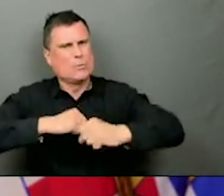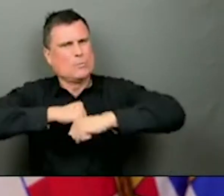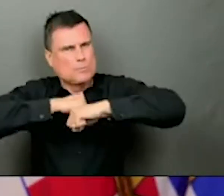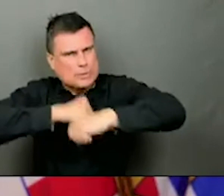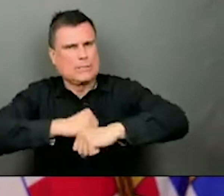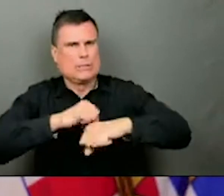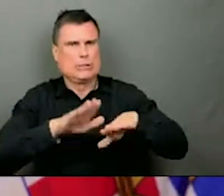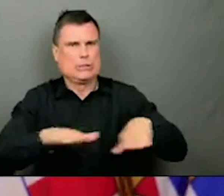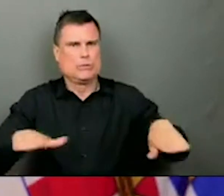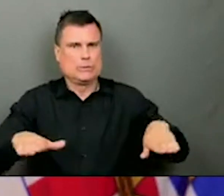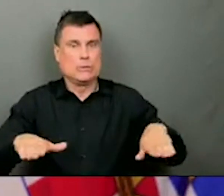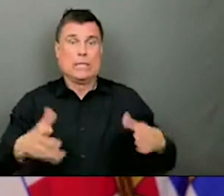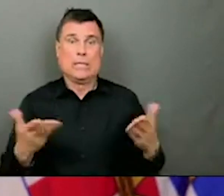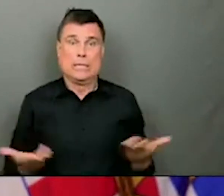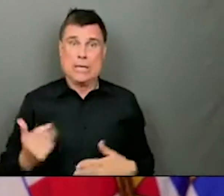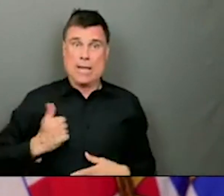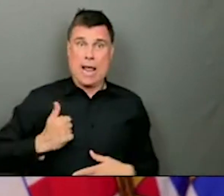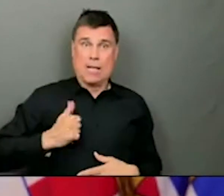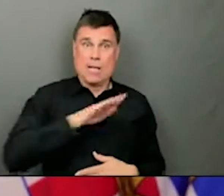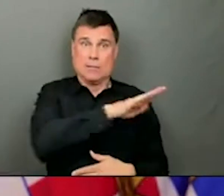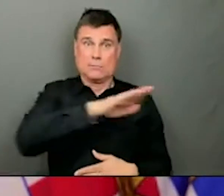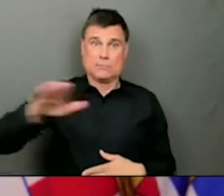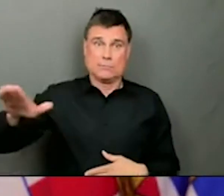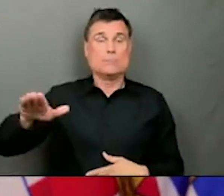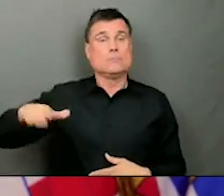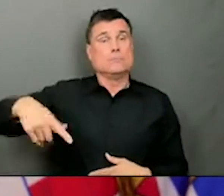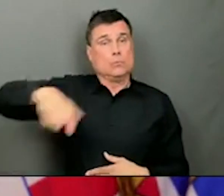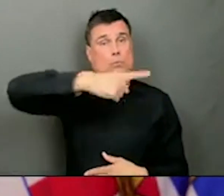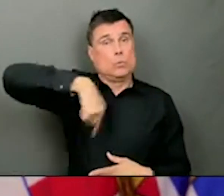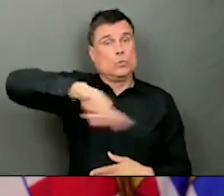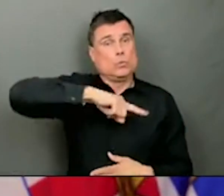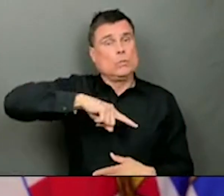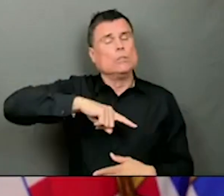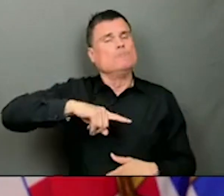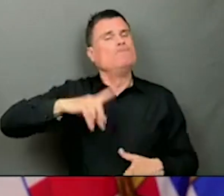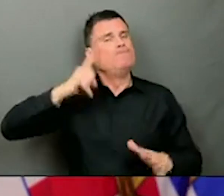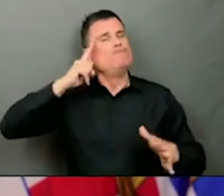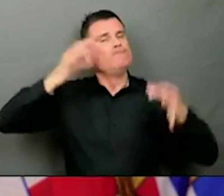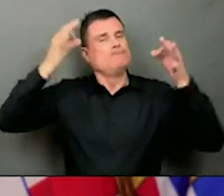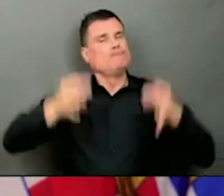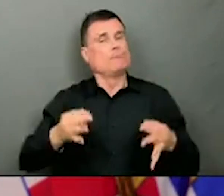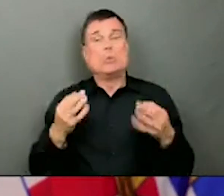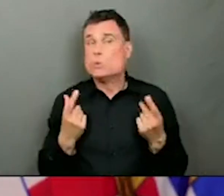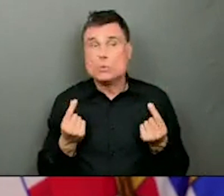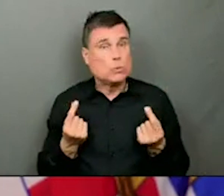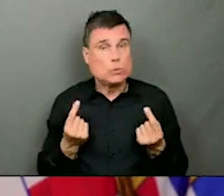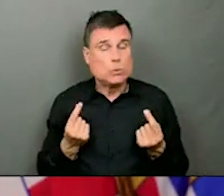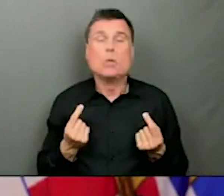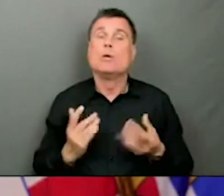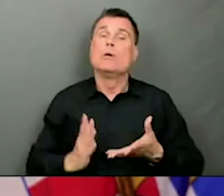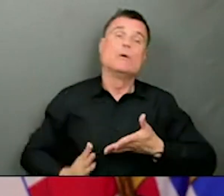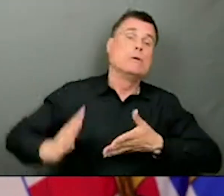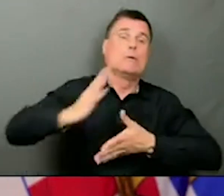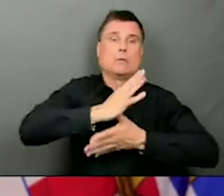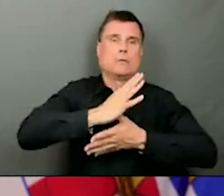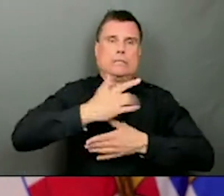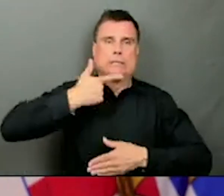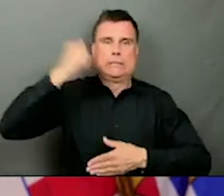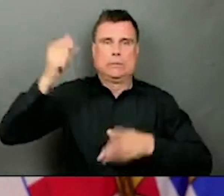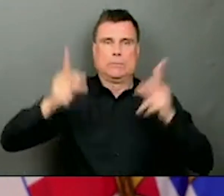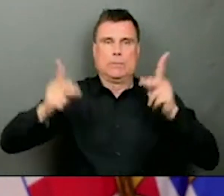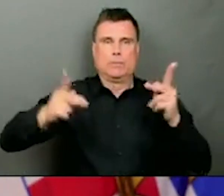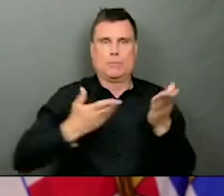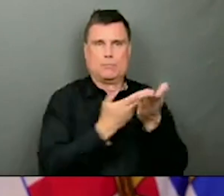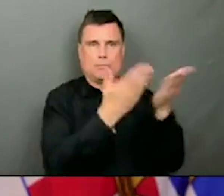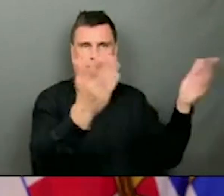that segment of our population and we're moving ahead with that vaccine program. But clearly, we need